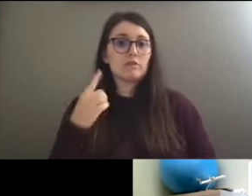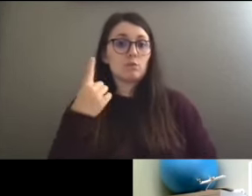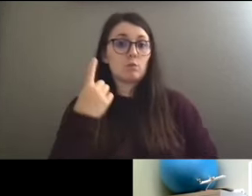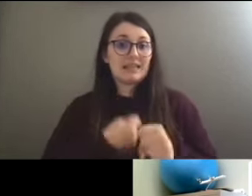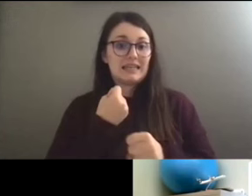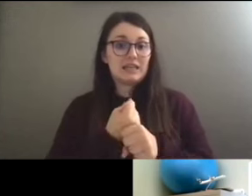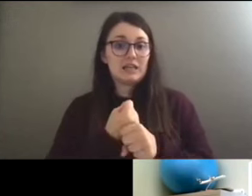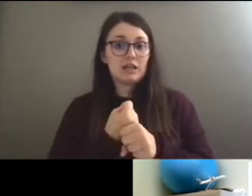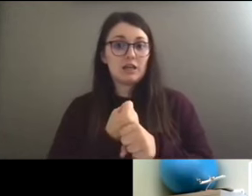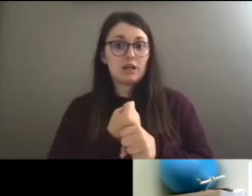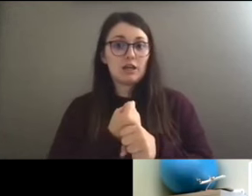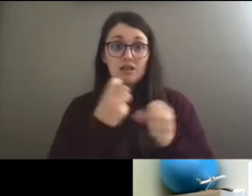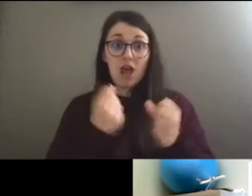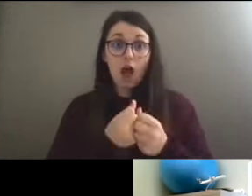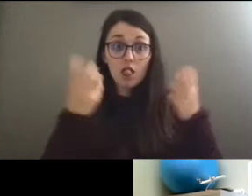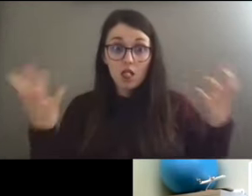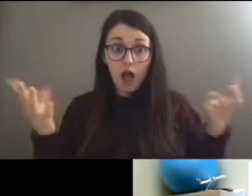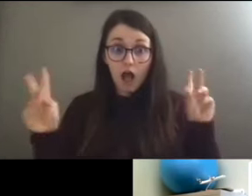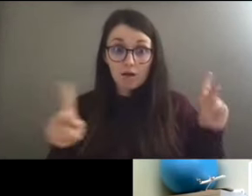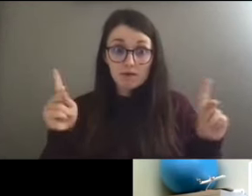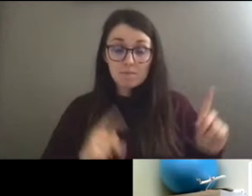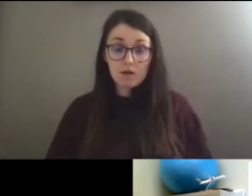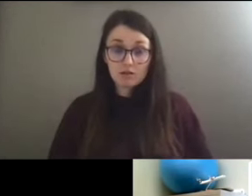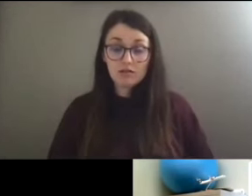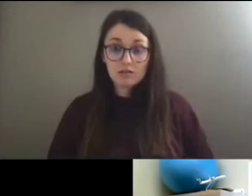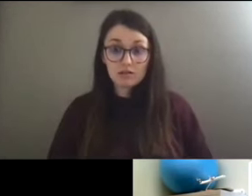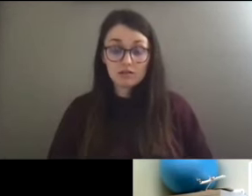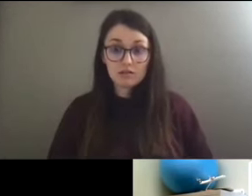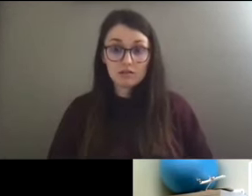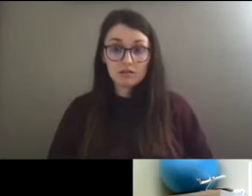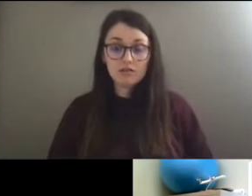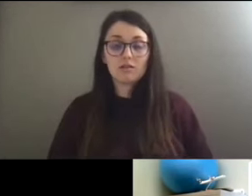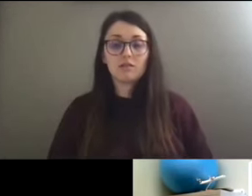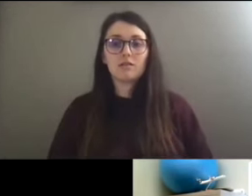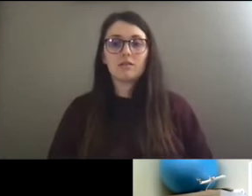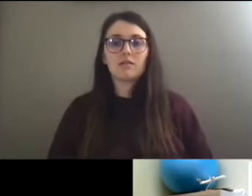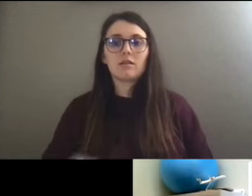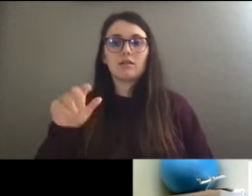That's a lot. Um, how about Ayla?